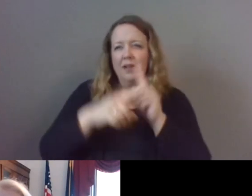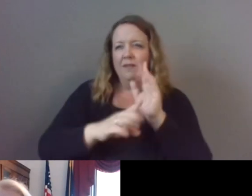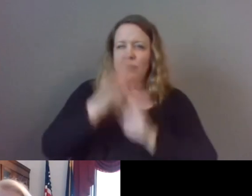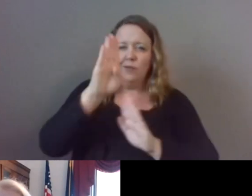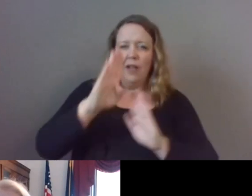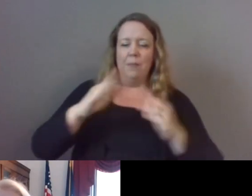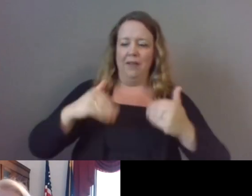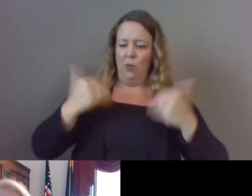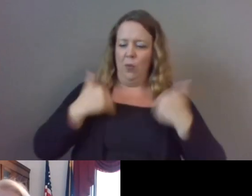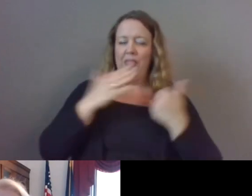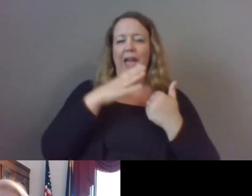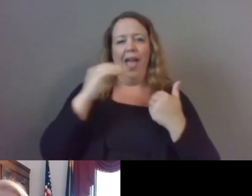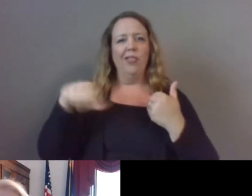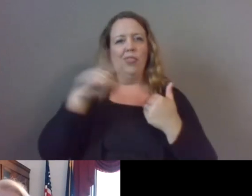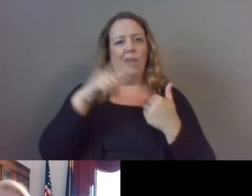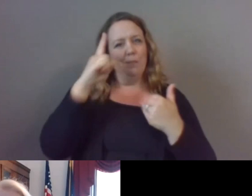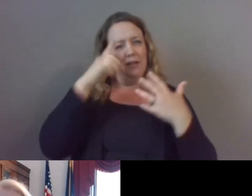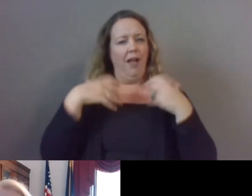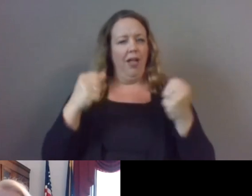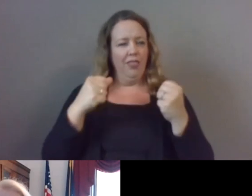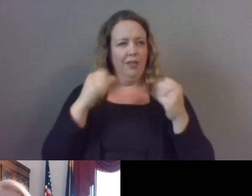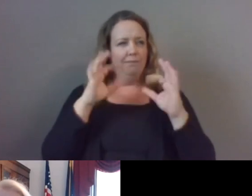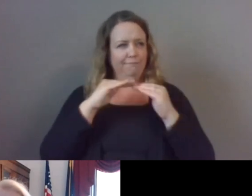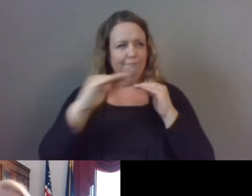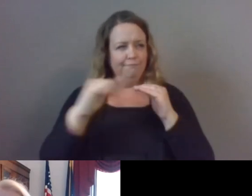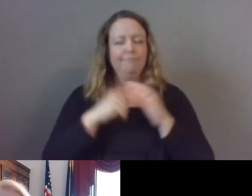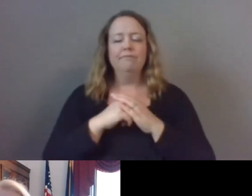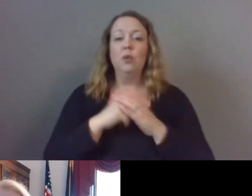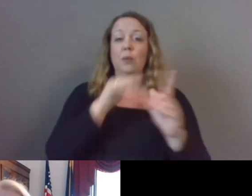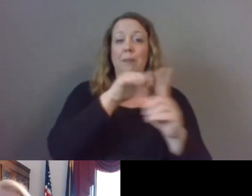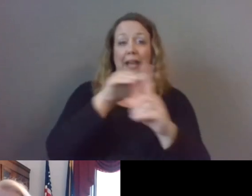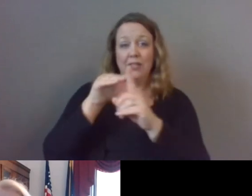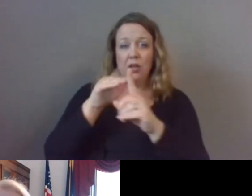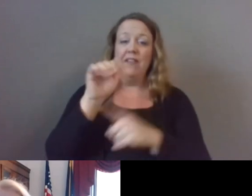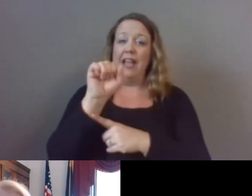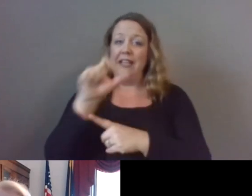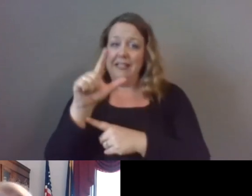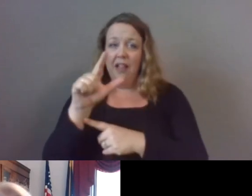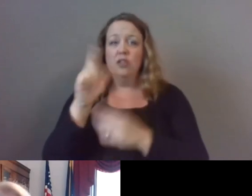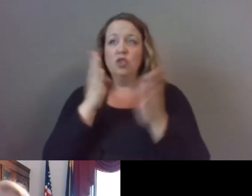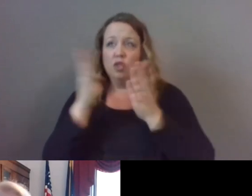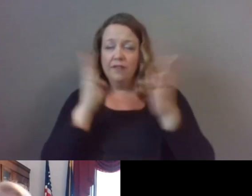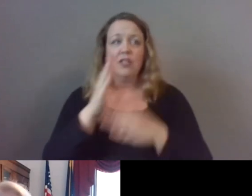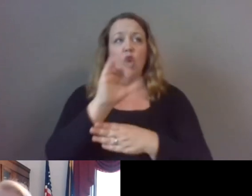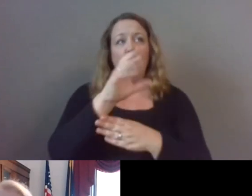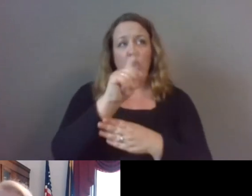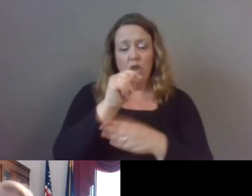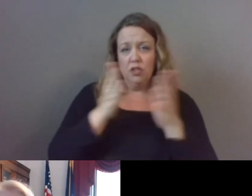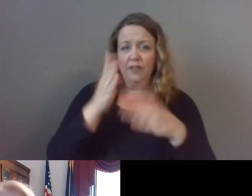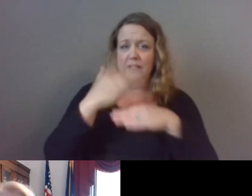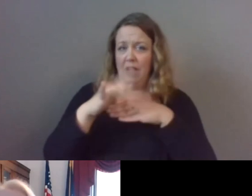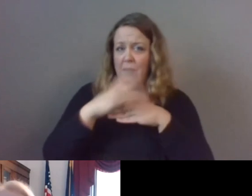that further today. Just a reminder, some logistical things. We do have ASL and CART services available. You can pin